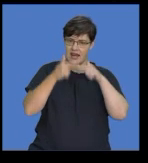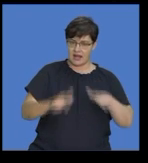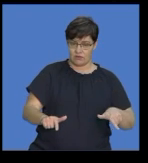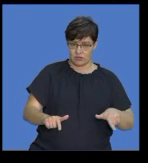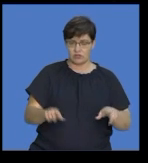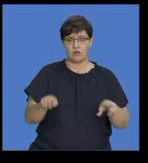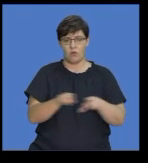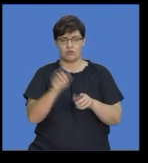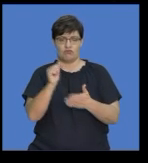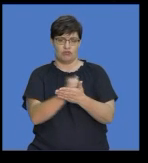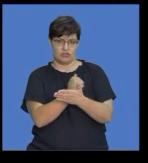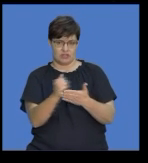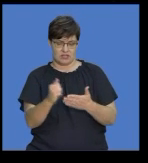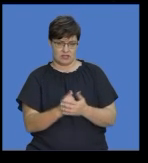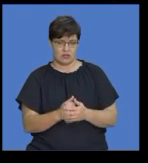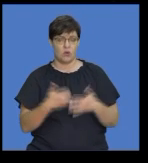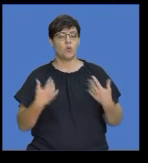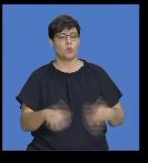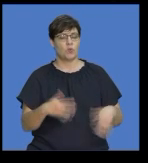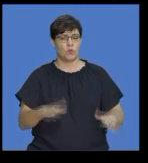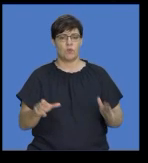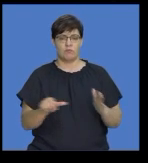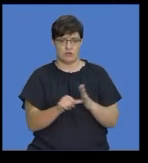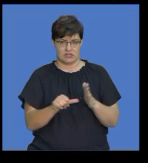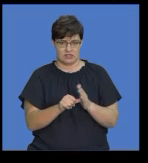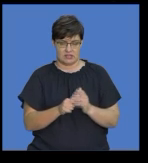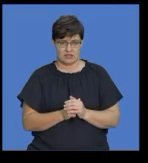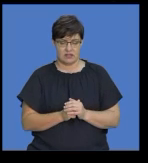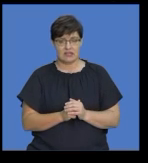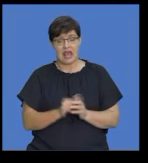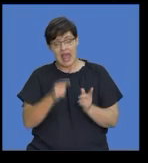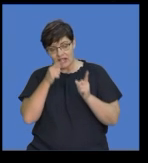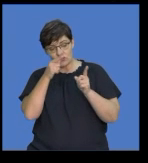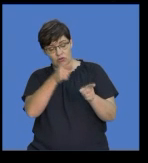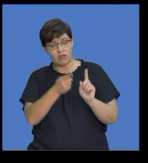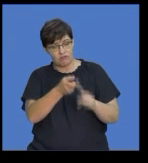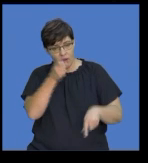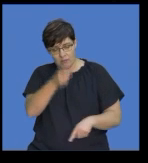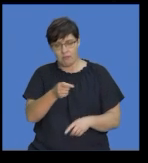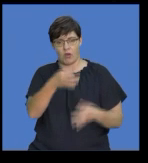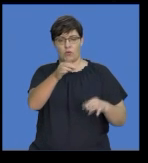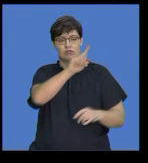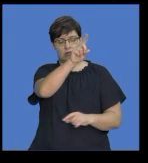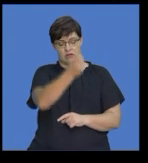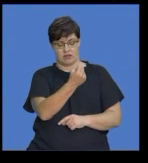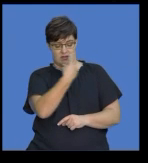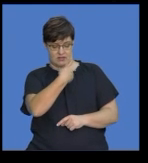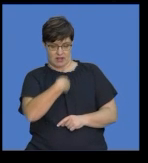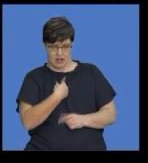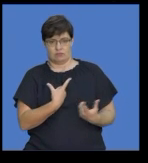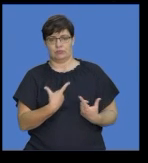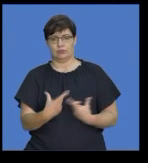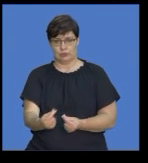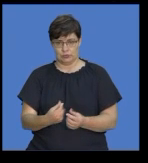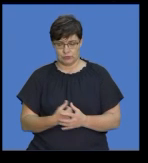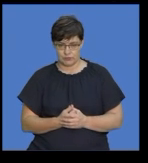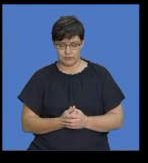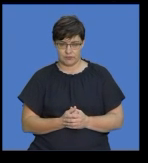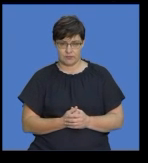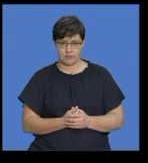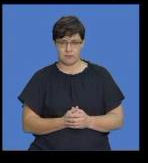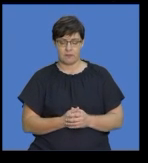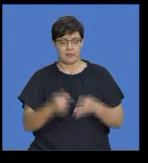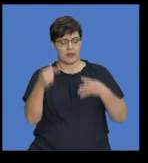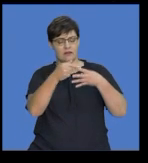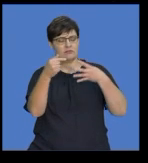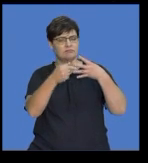which is very, very important. These are instructions taken from your question paper. So, let's look at the types of questions you would